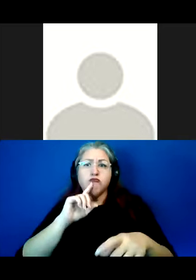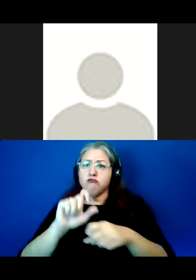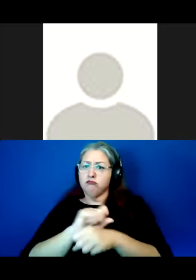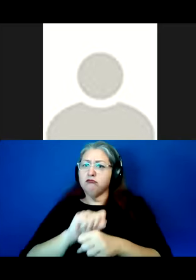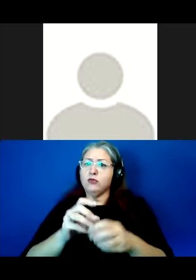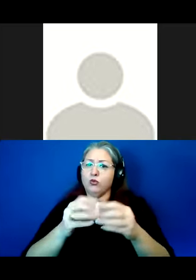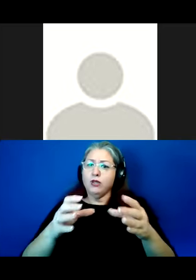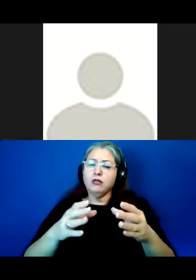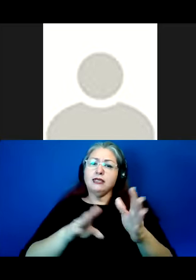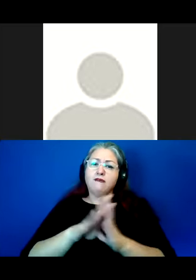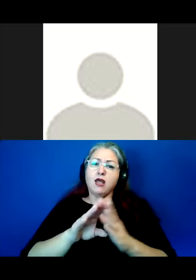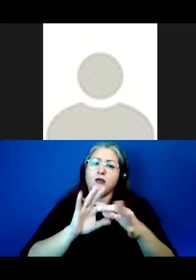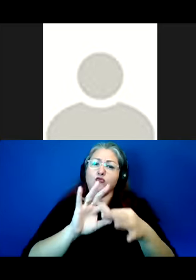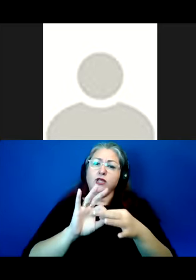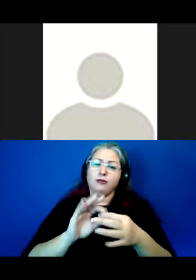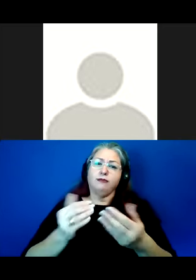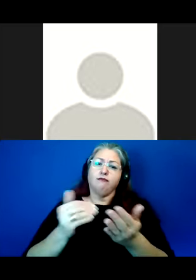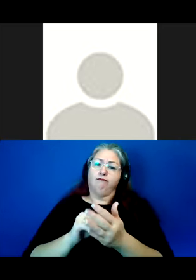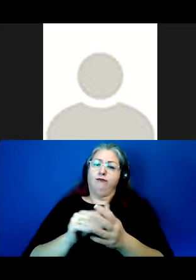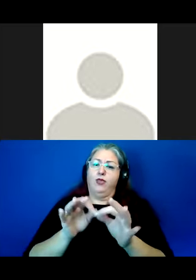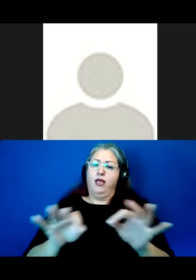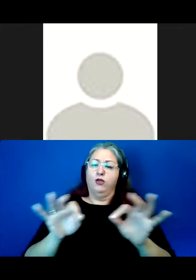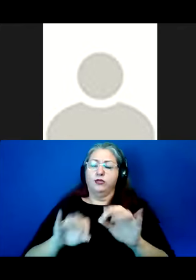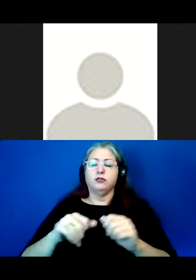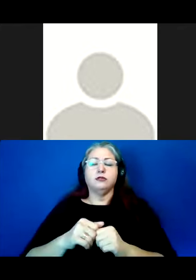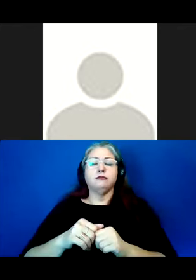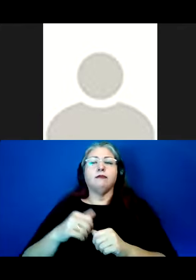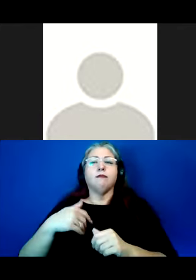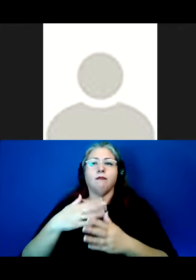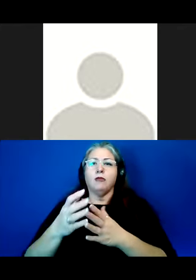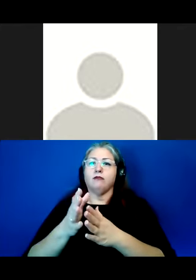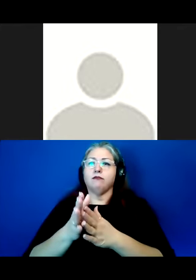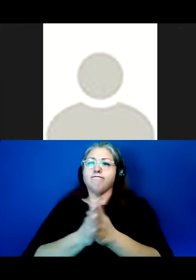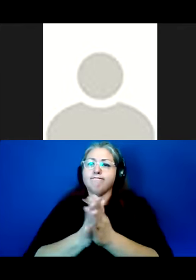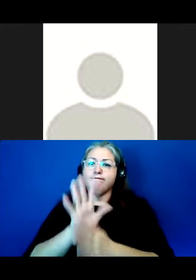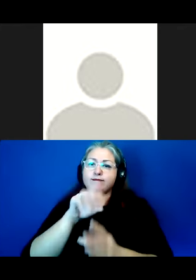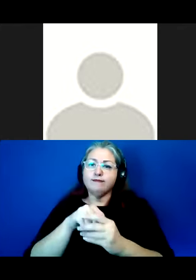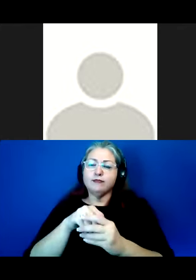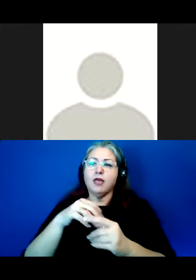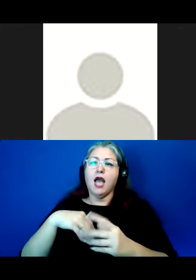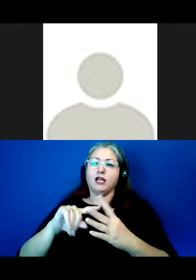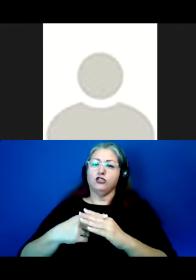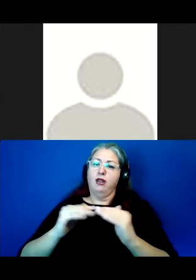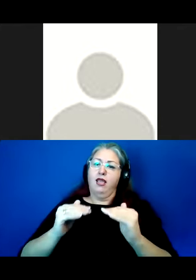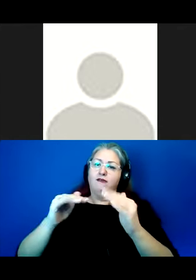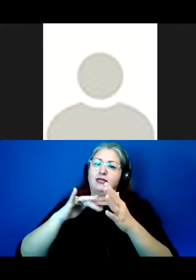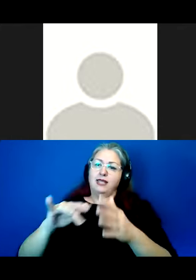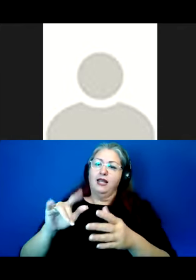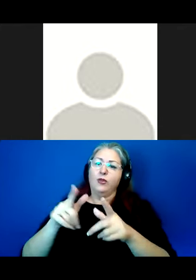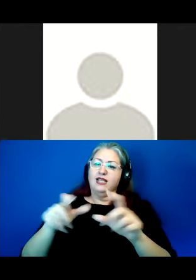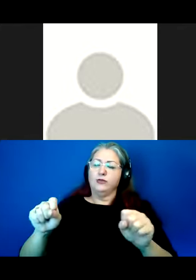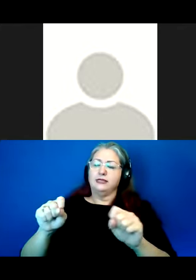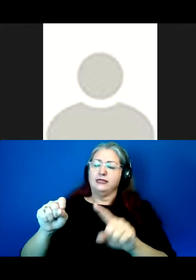relationships with language. I wanted to be part of this rebuilding and pursued advanced study in linguistics with this objective.